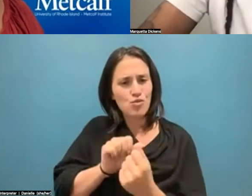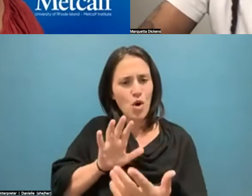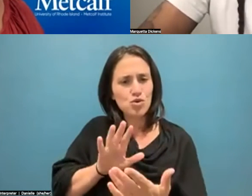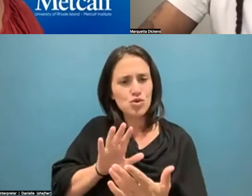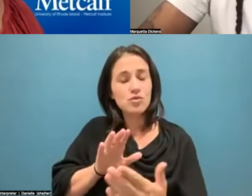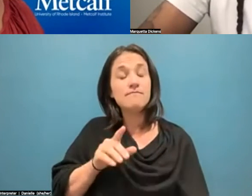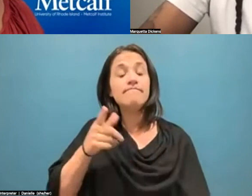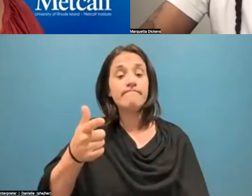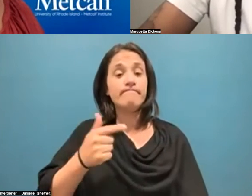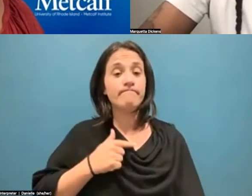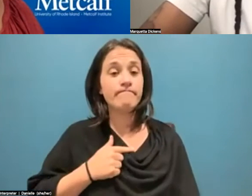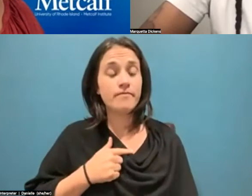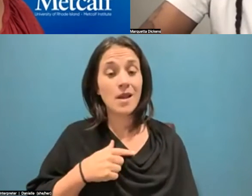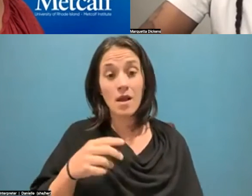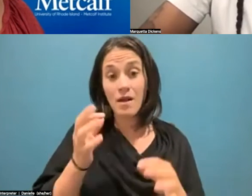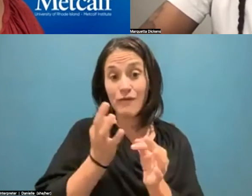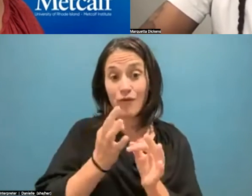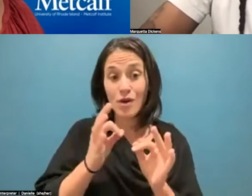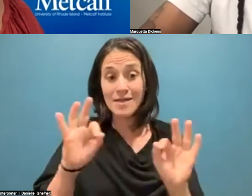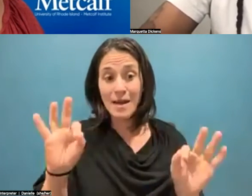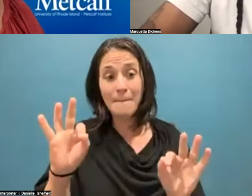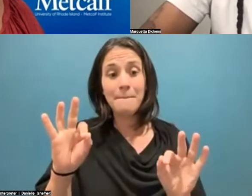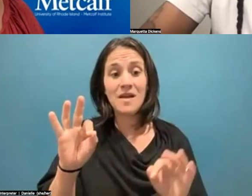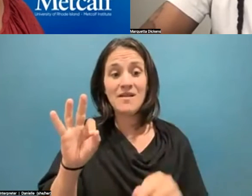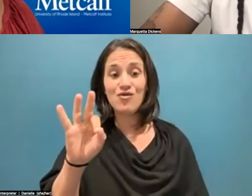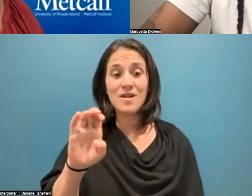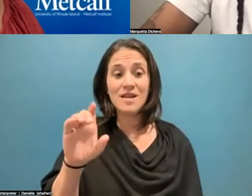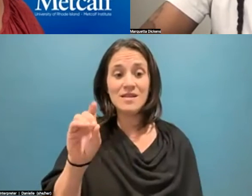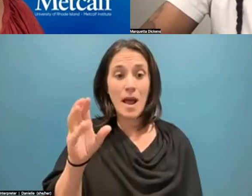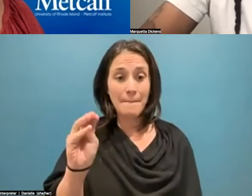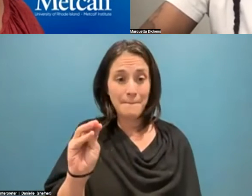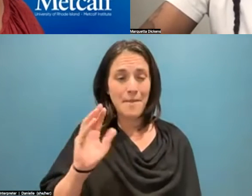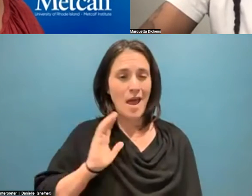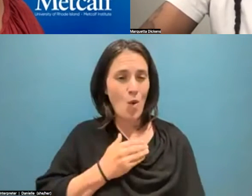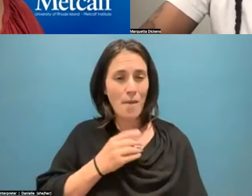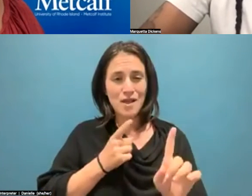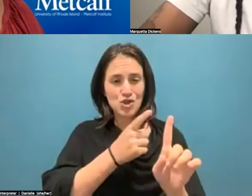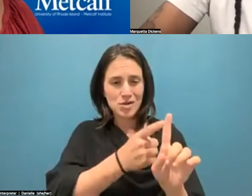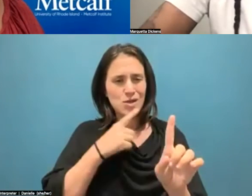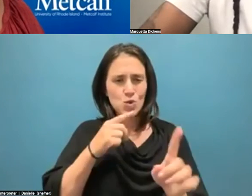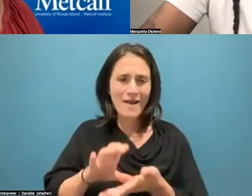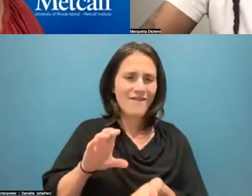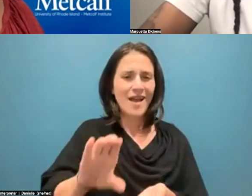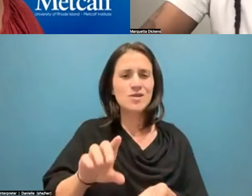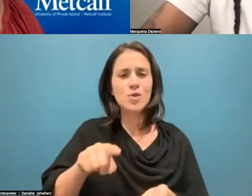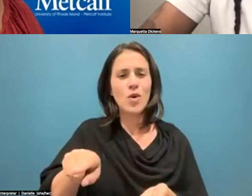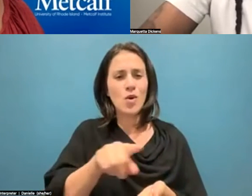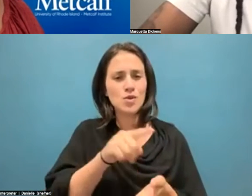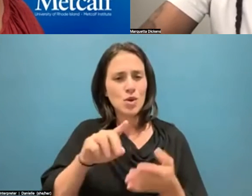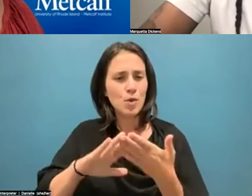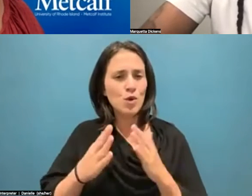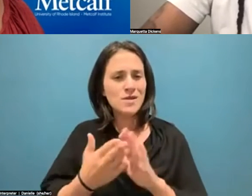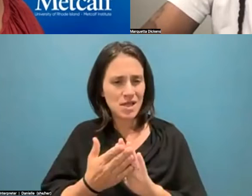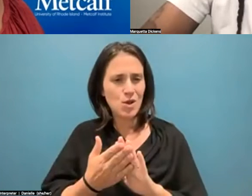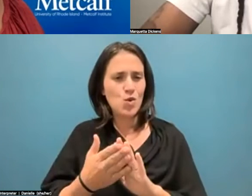Org mission is to invest in historically disinvested communities, and we look to do that through collaboration.